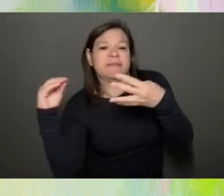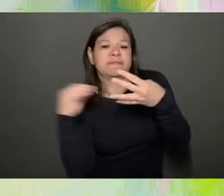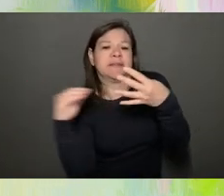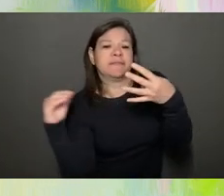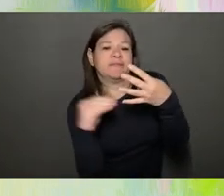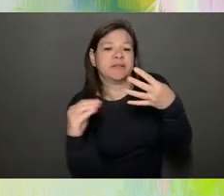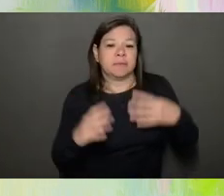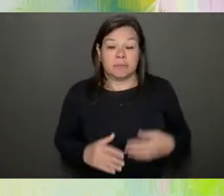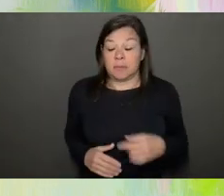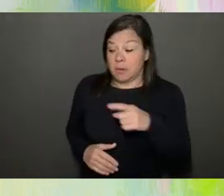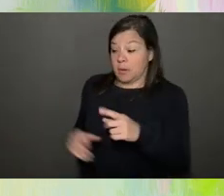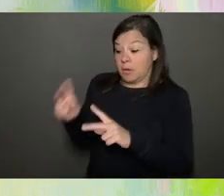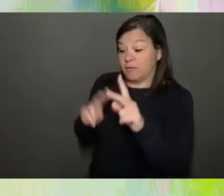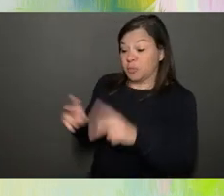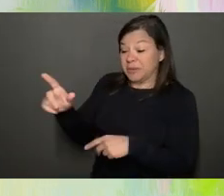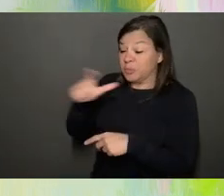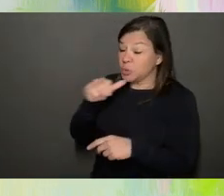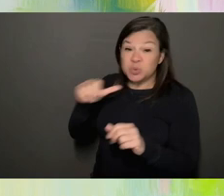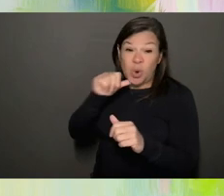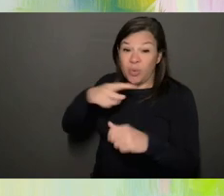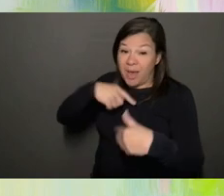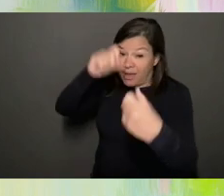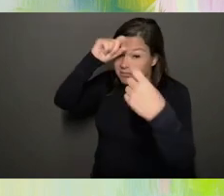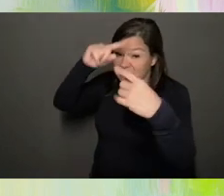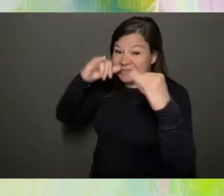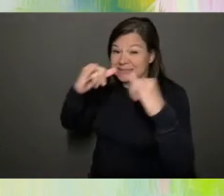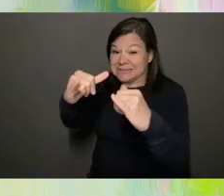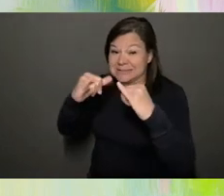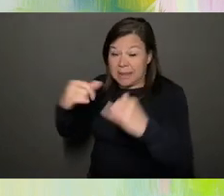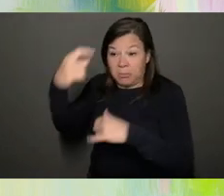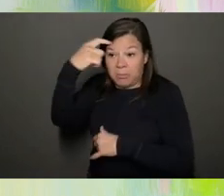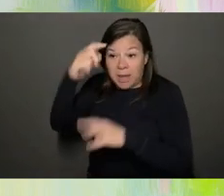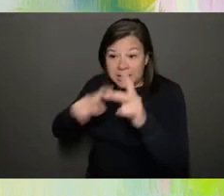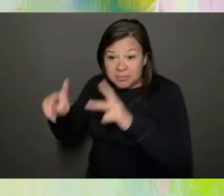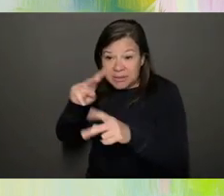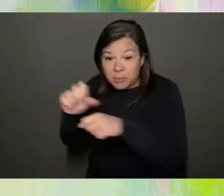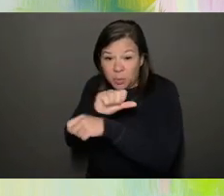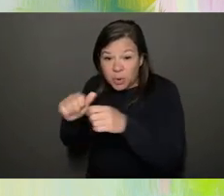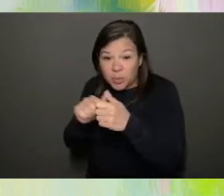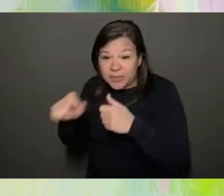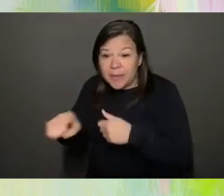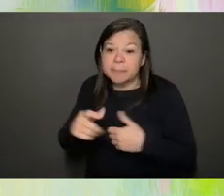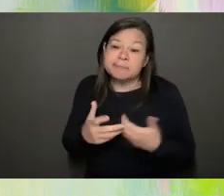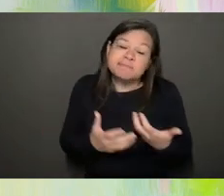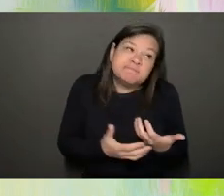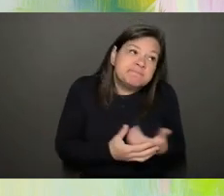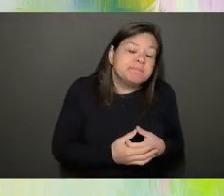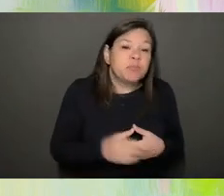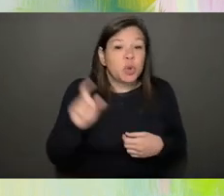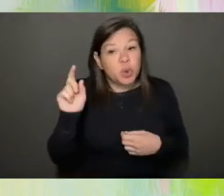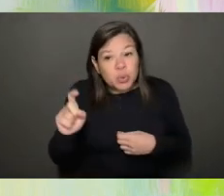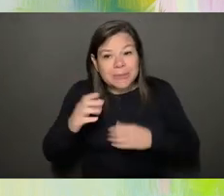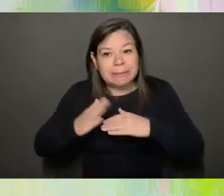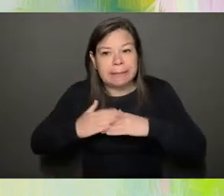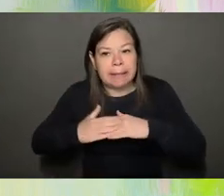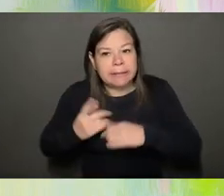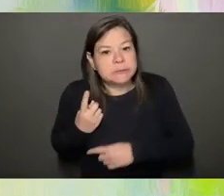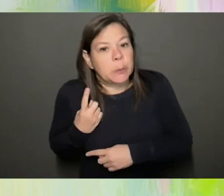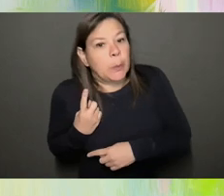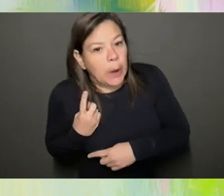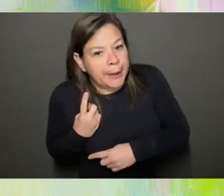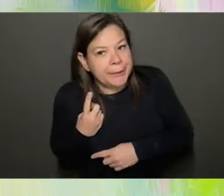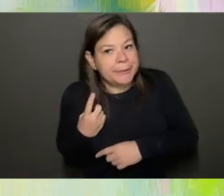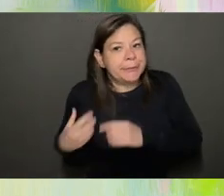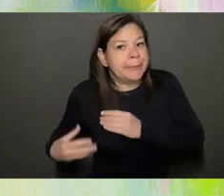like minded people, I would say, you know, there has to be at least one person that you can get on board